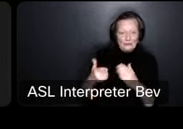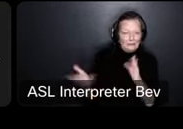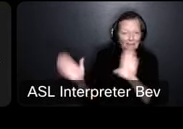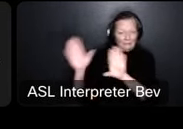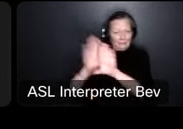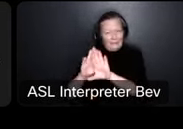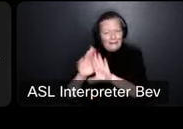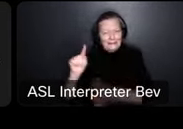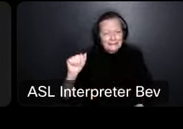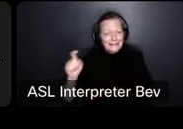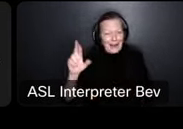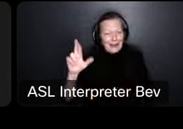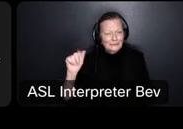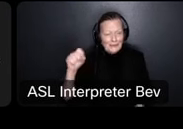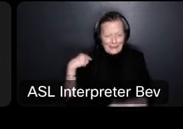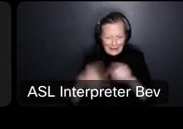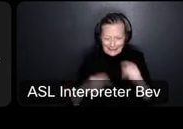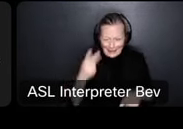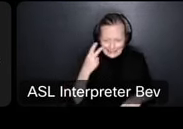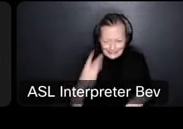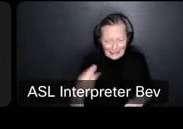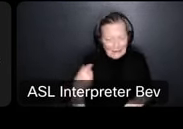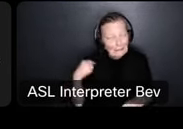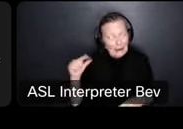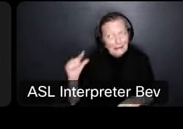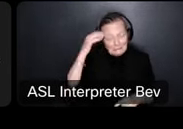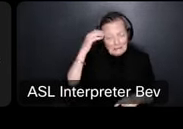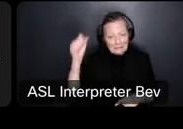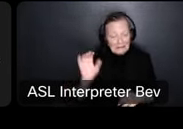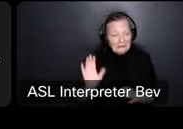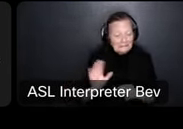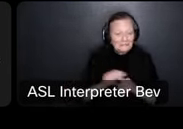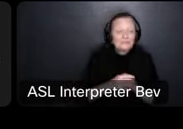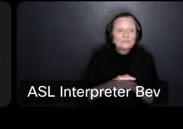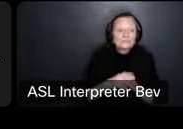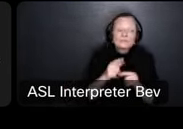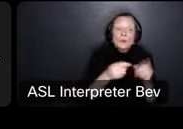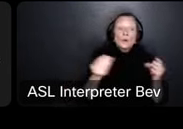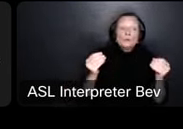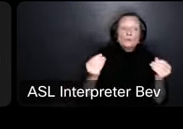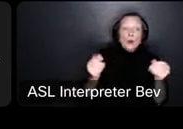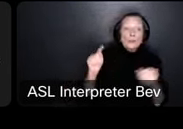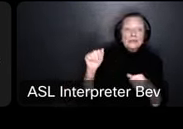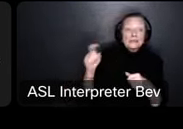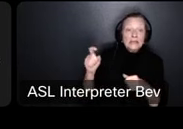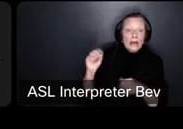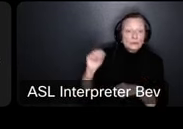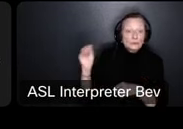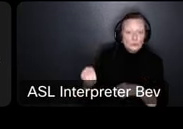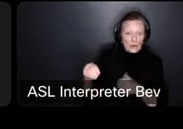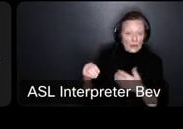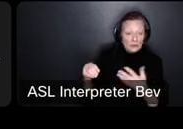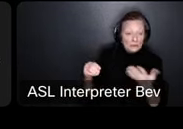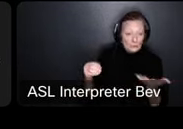exactly what it says but i know it by memory a little bit um so the property tax rate uh what we're after you can see